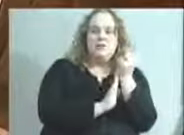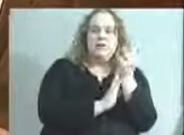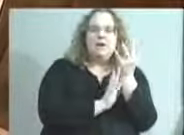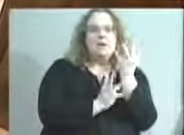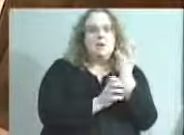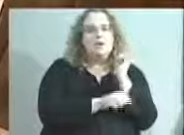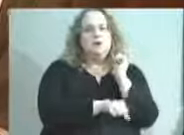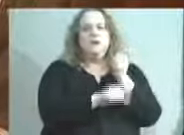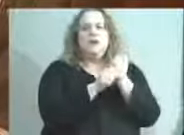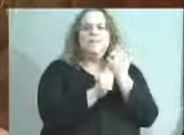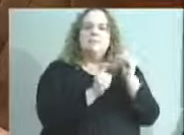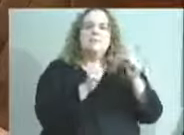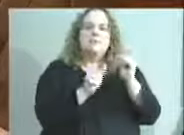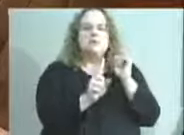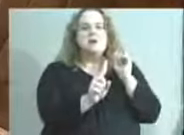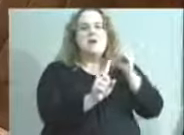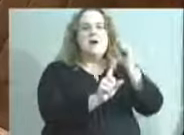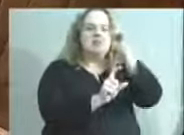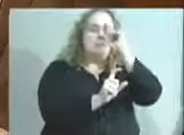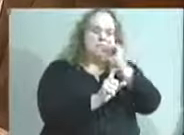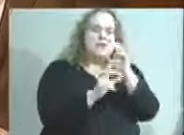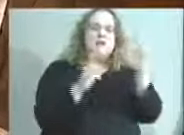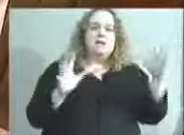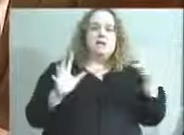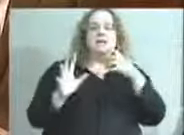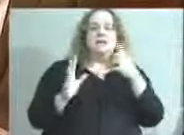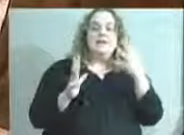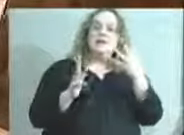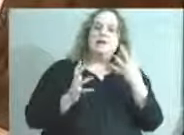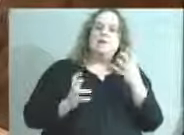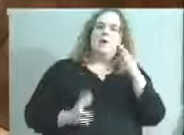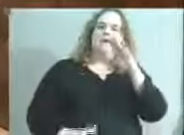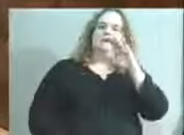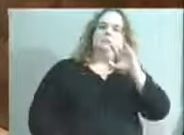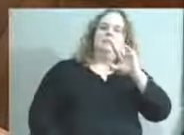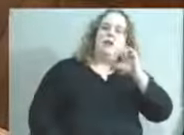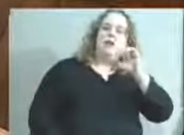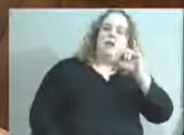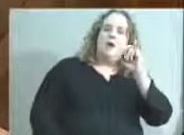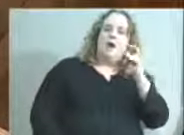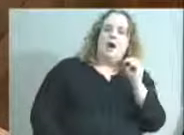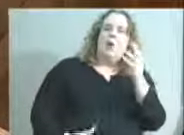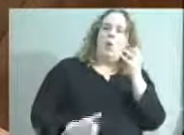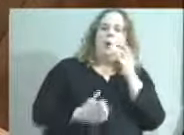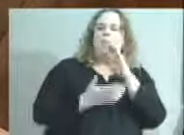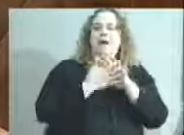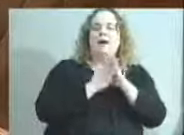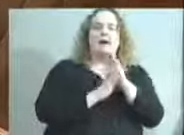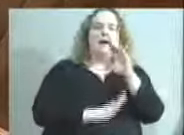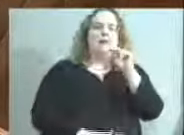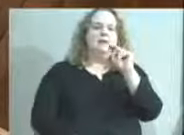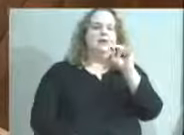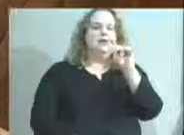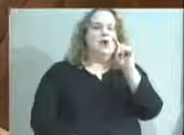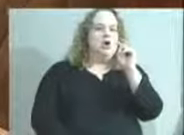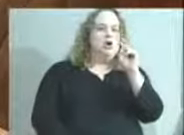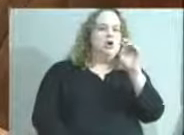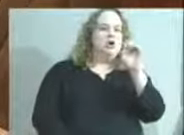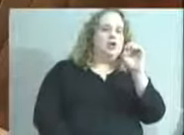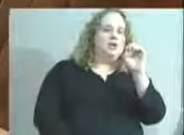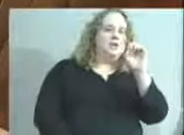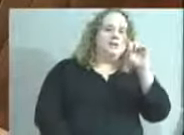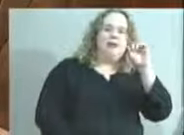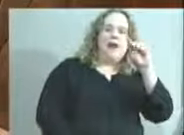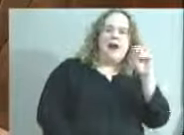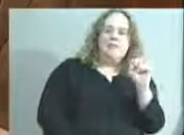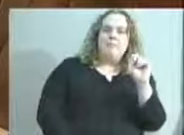stated that Bellarmine would become the Notre Dame of the South, a lot of people laughed at him, frankly. And that really ticked me off. And he